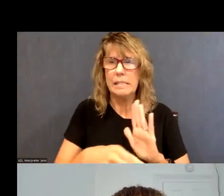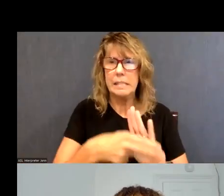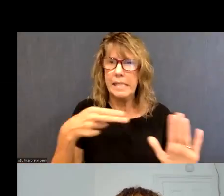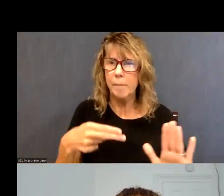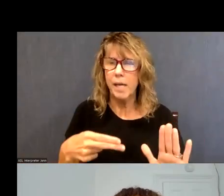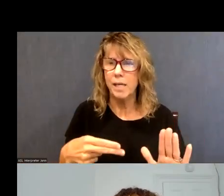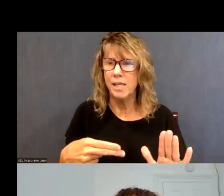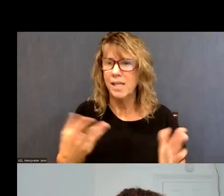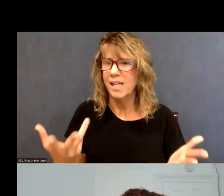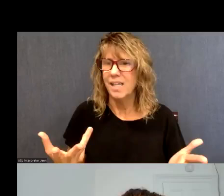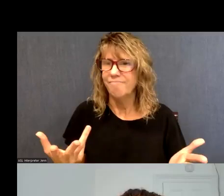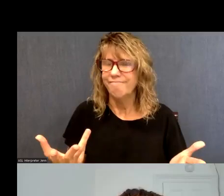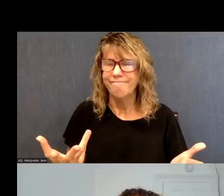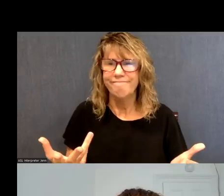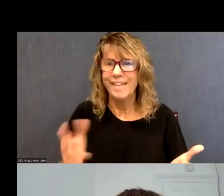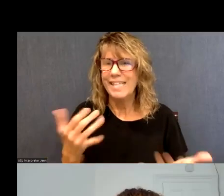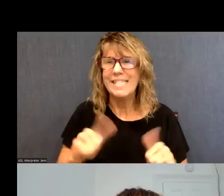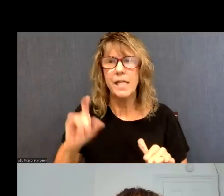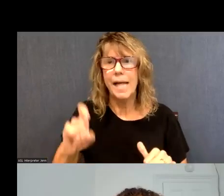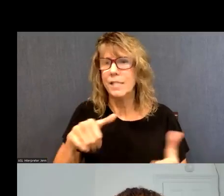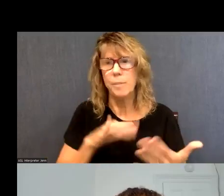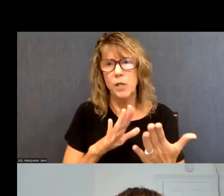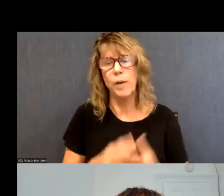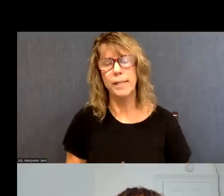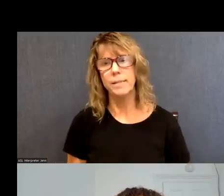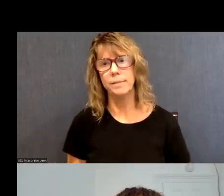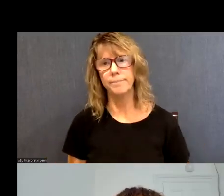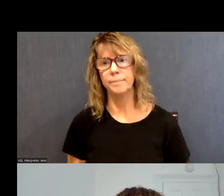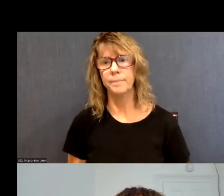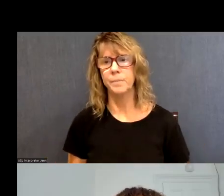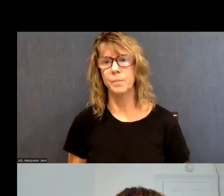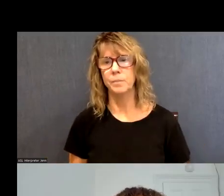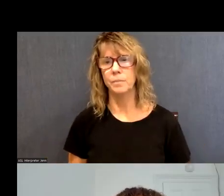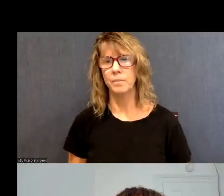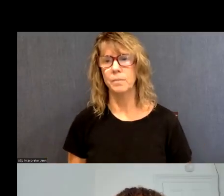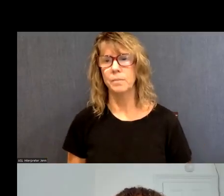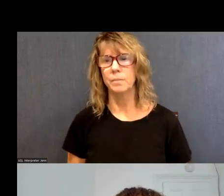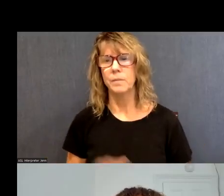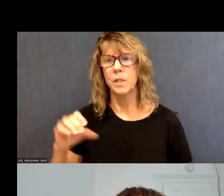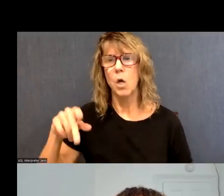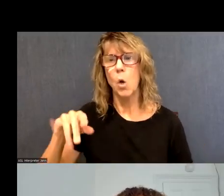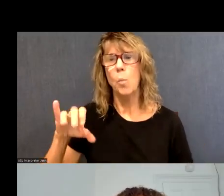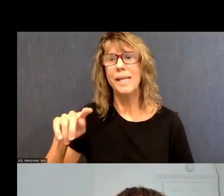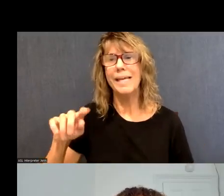just systemic stigma still needs to be addressed. And then, you know, opiates, um, we're